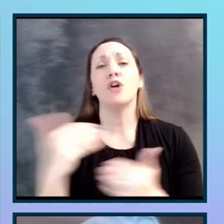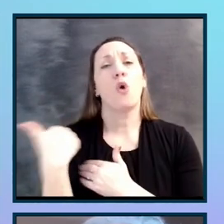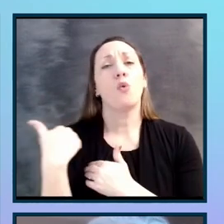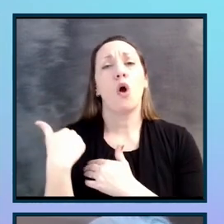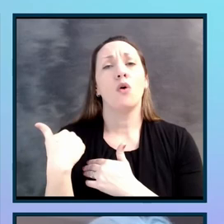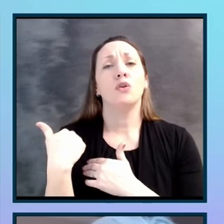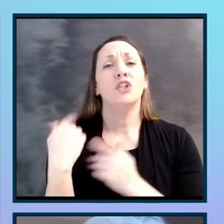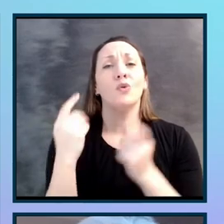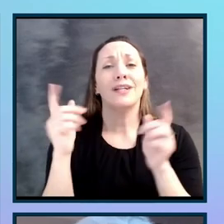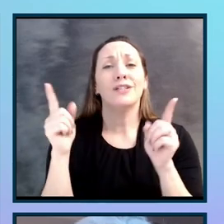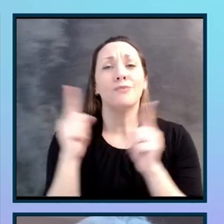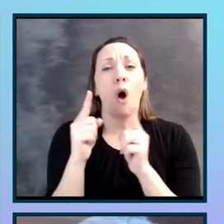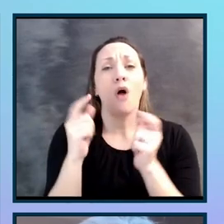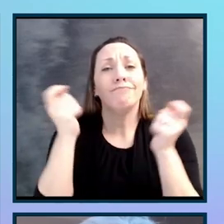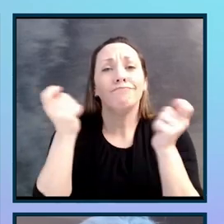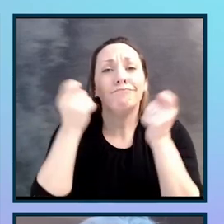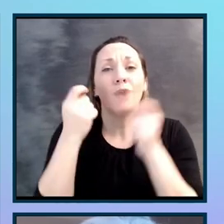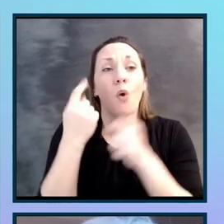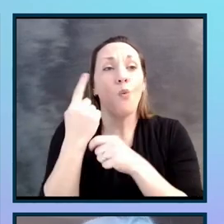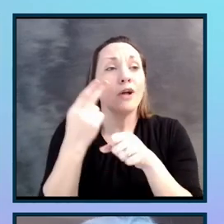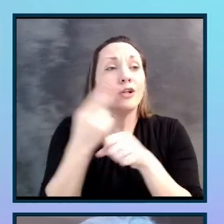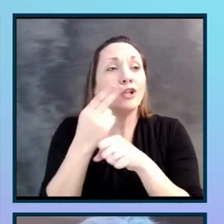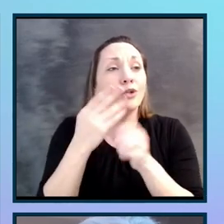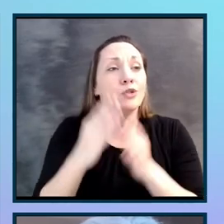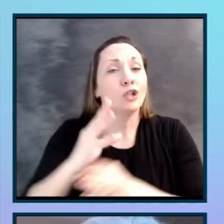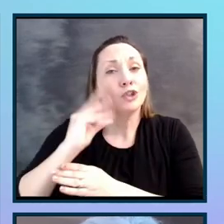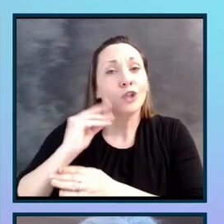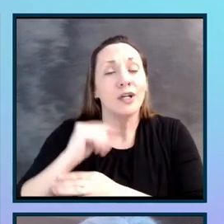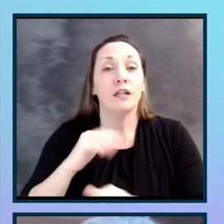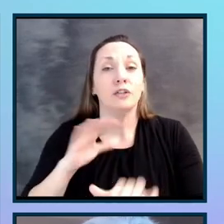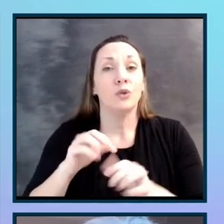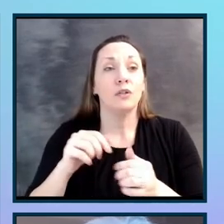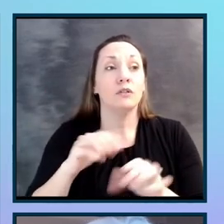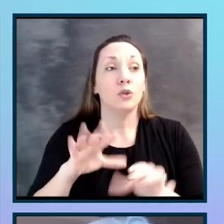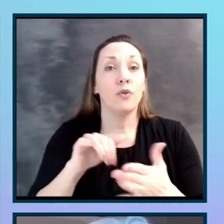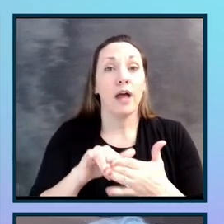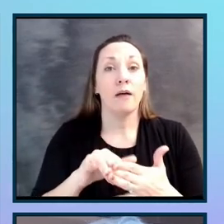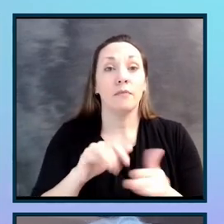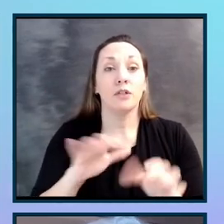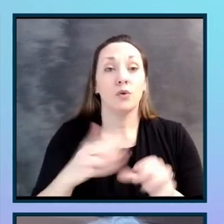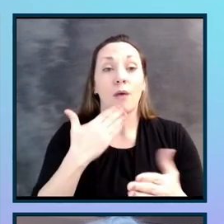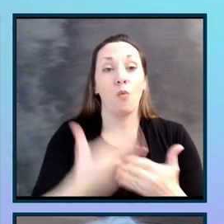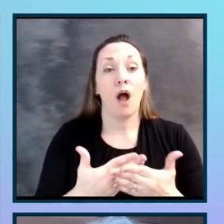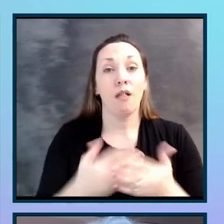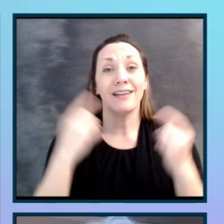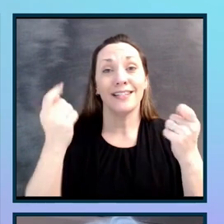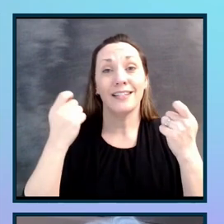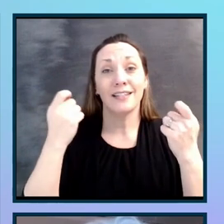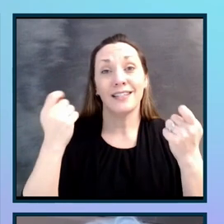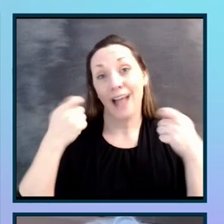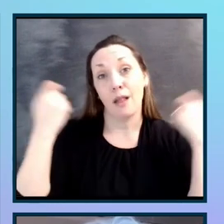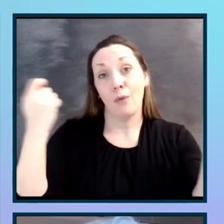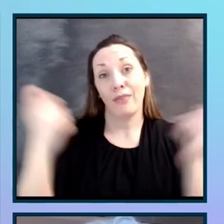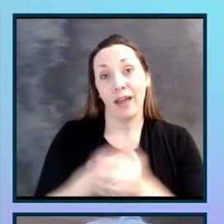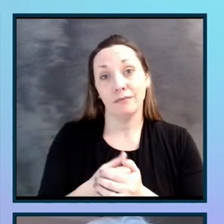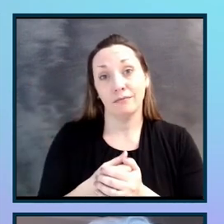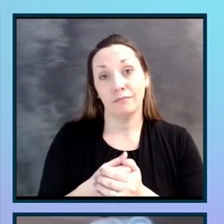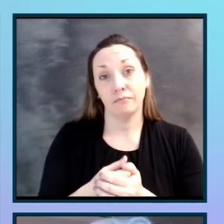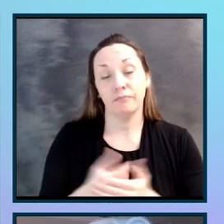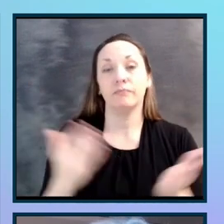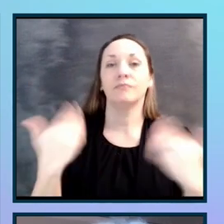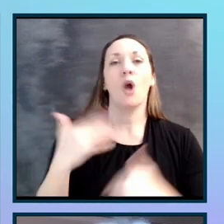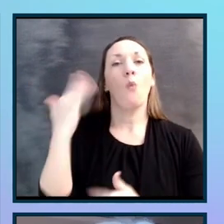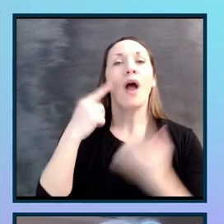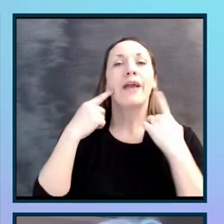Small. One user journey. You know, do them. Do them well. Celebrate them. Why it works. Secret sauce. The